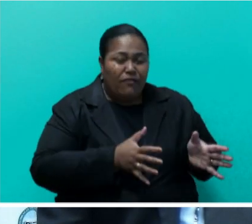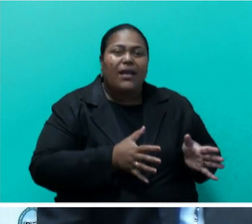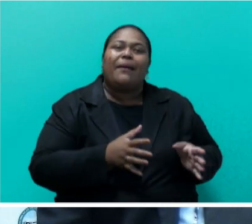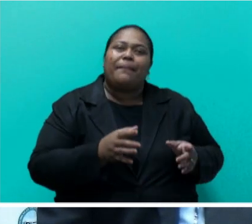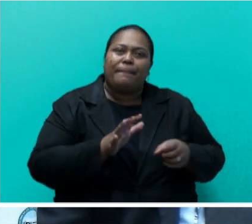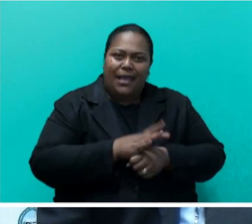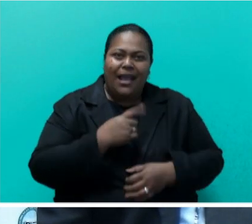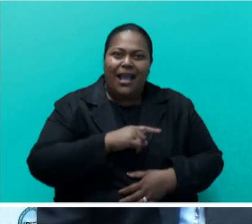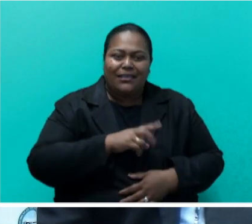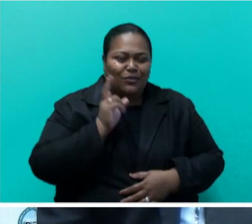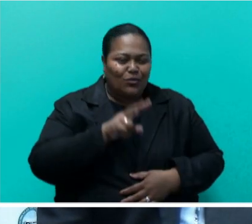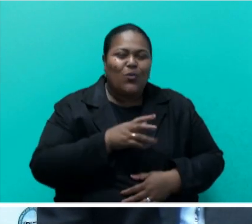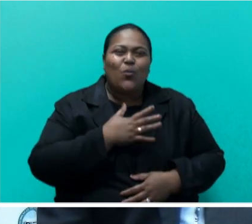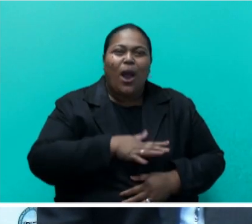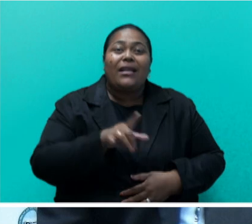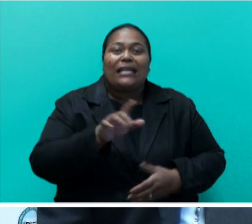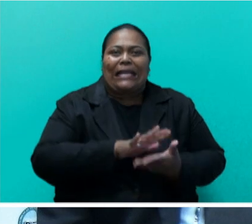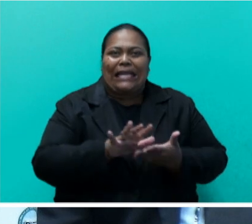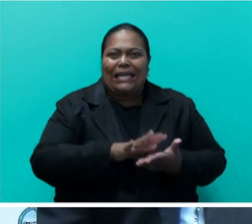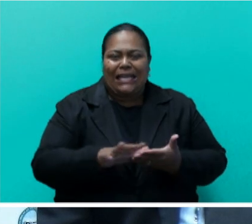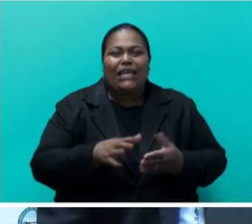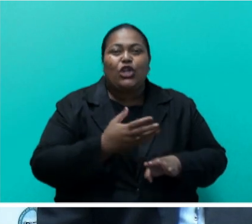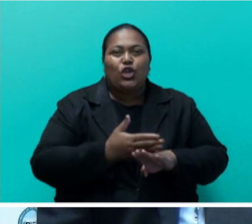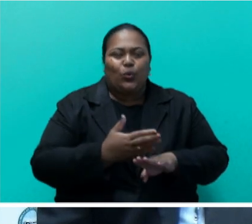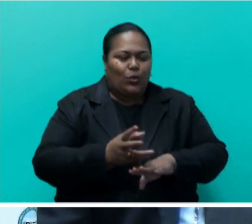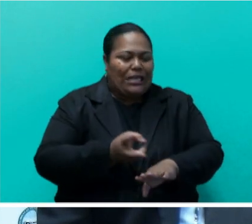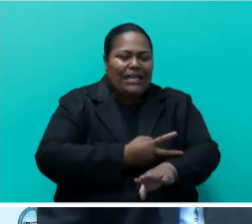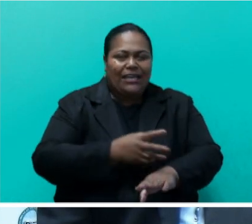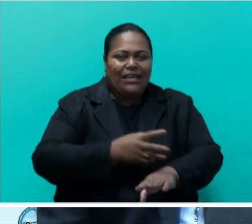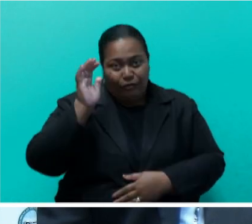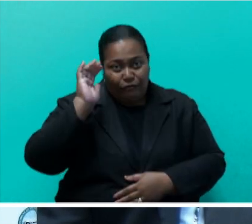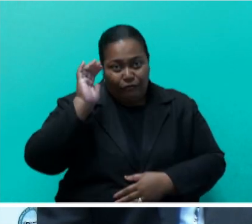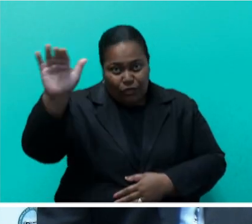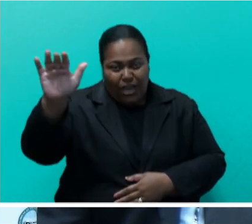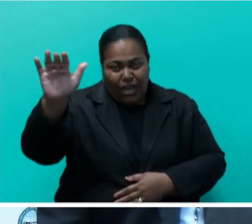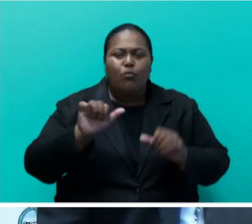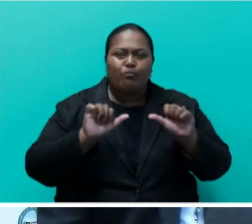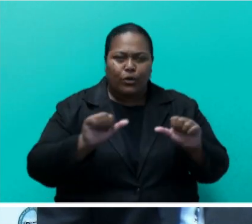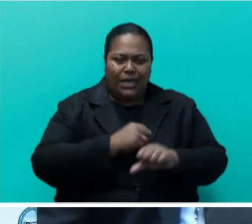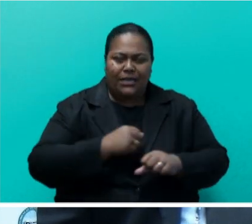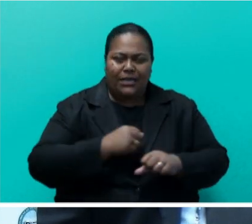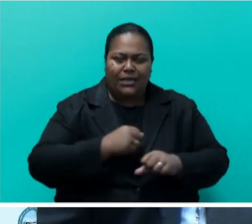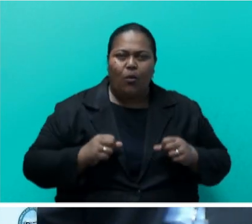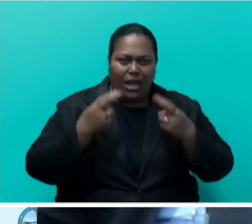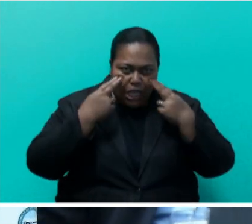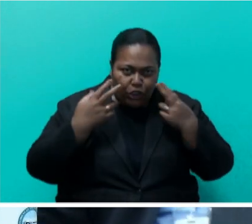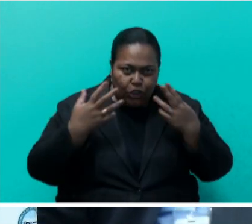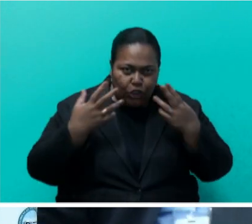more prosperous future. These modern waste management system will safeguard our natural and cultural heritage,